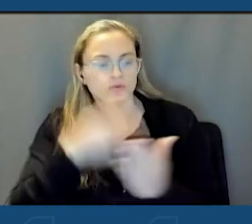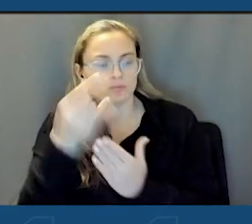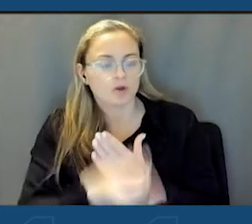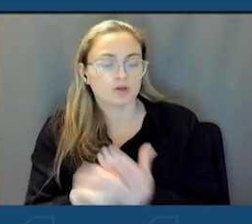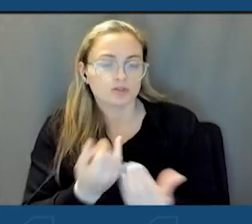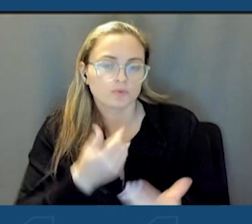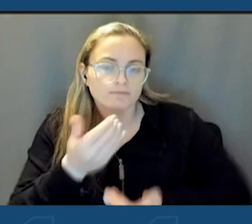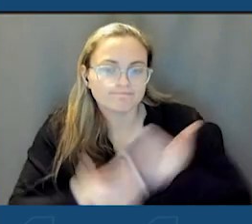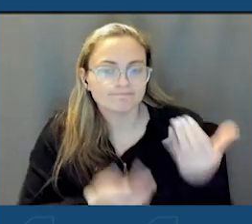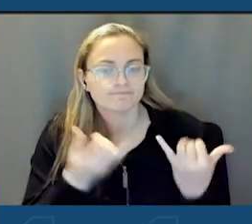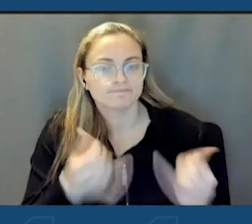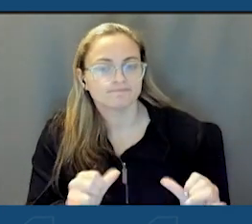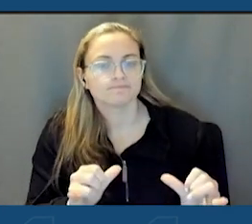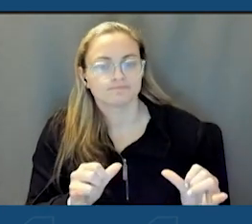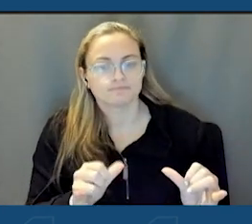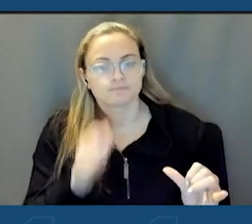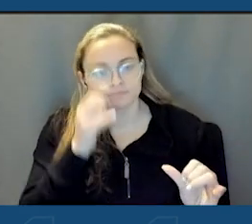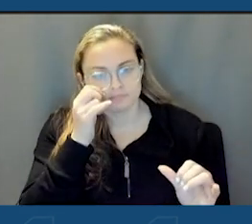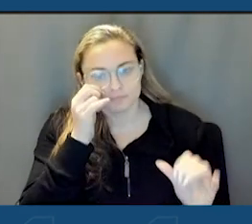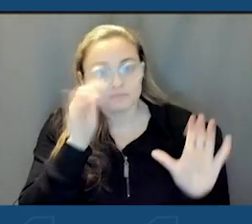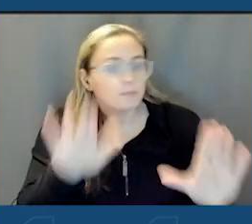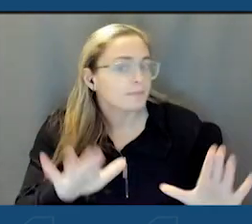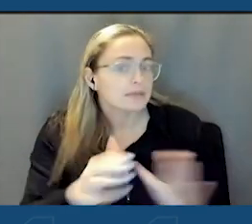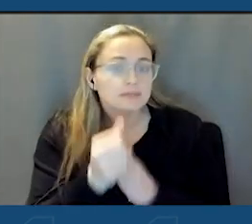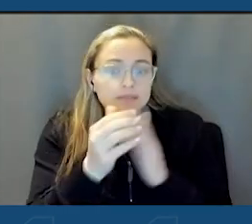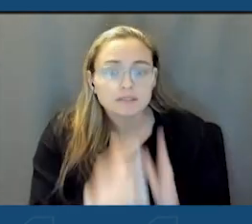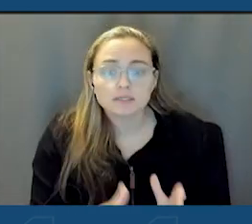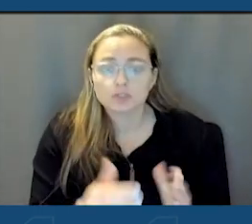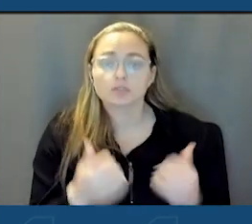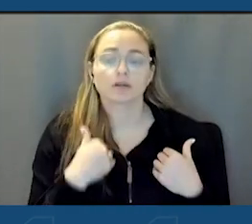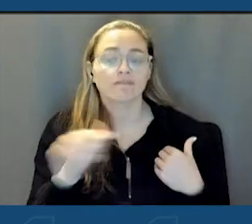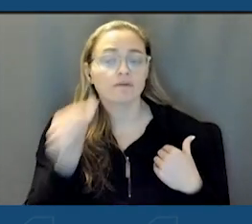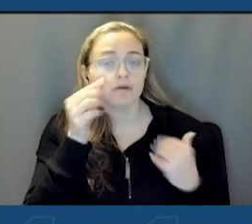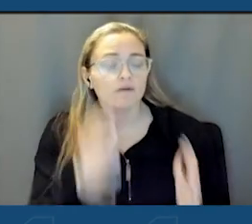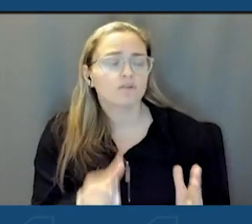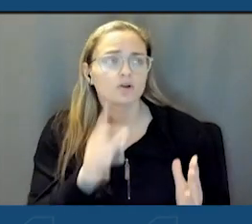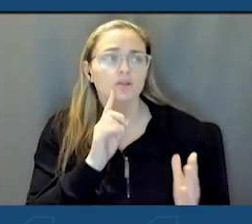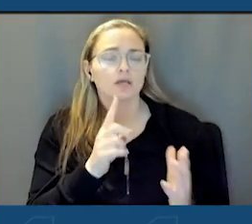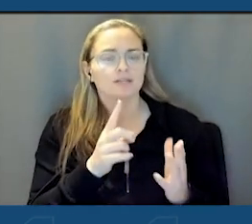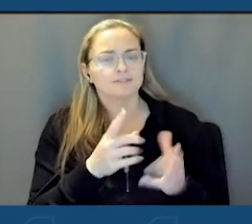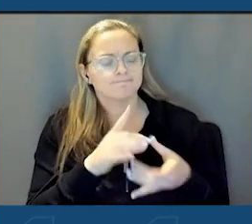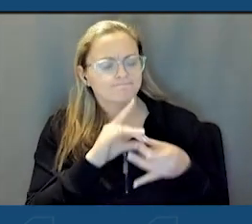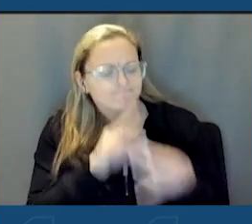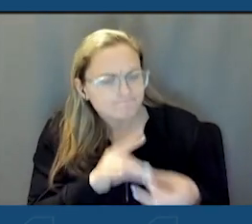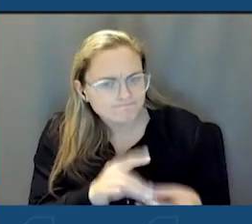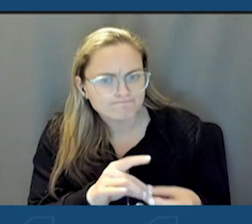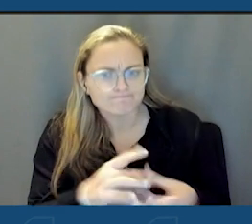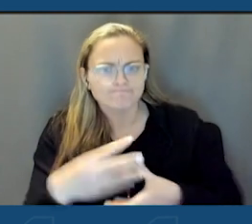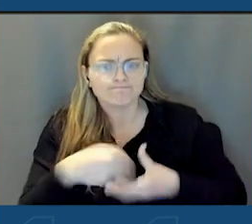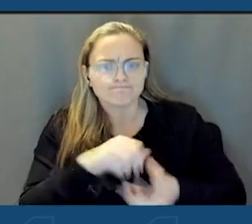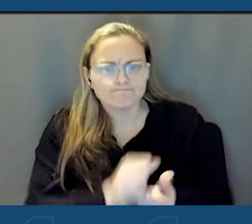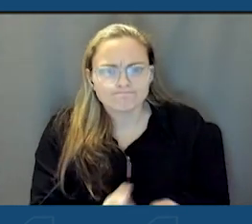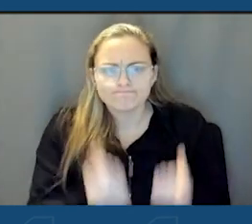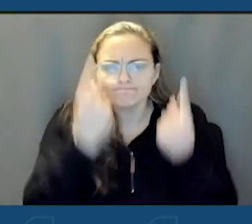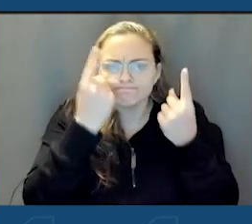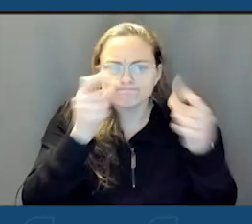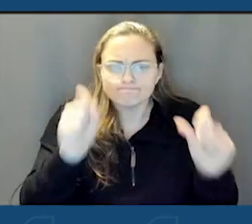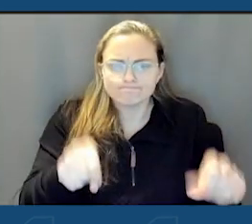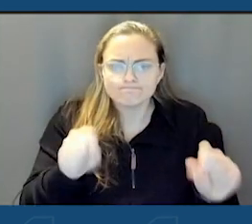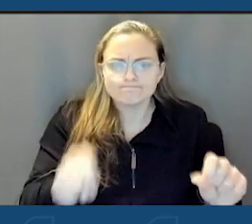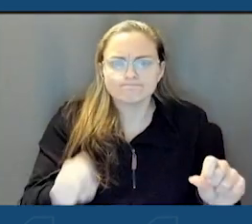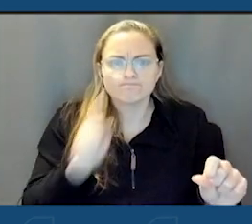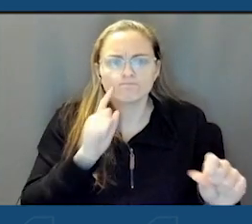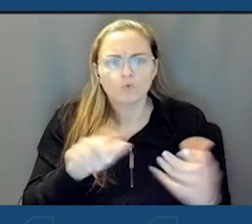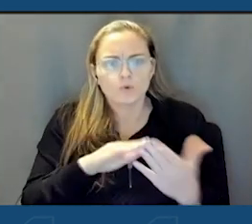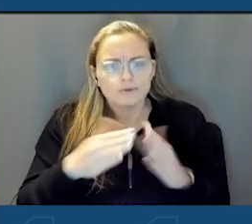progress. She's an incredible leader and having a governor who is intimately involved and understands the potential for our